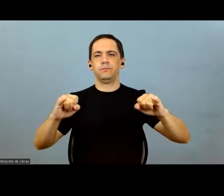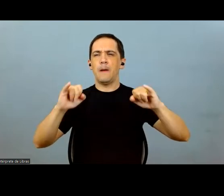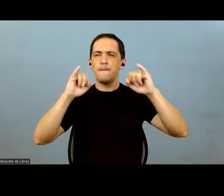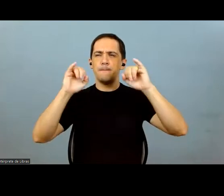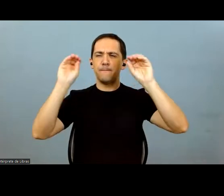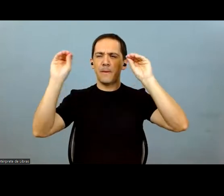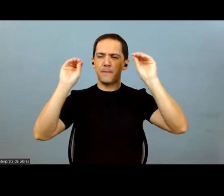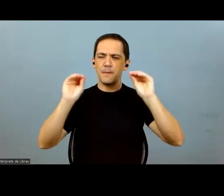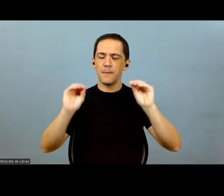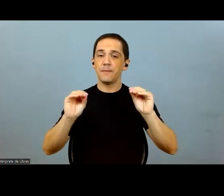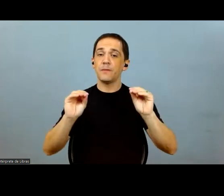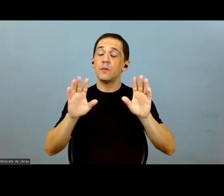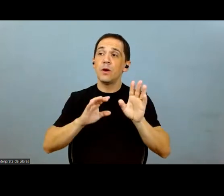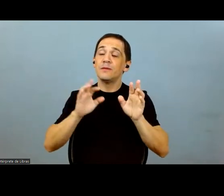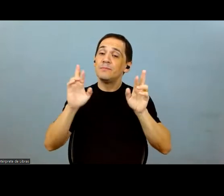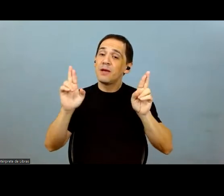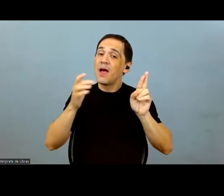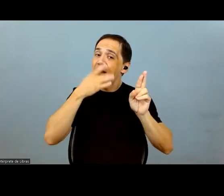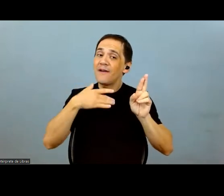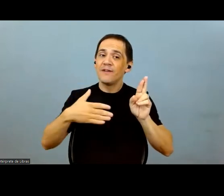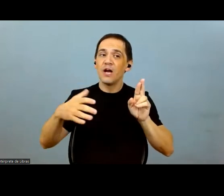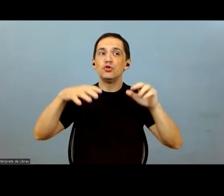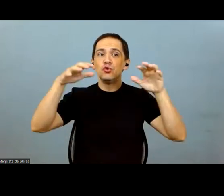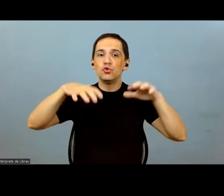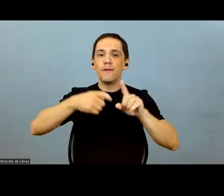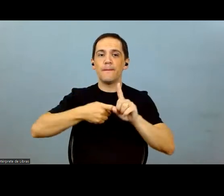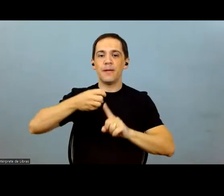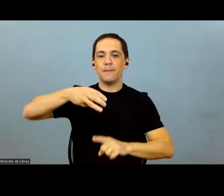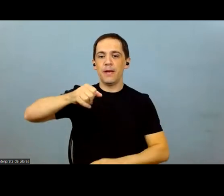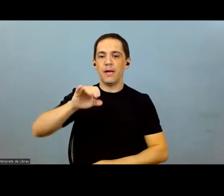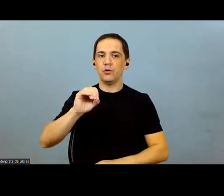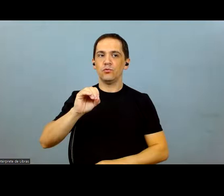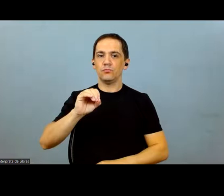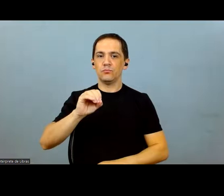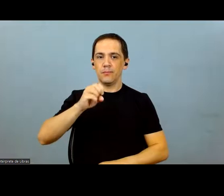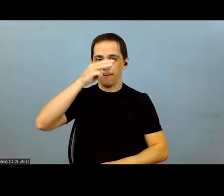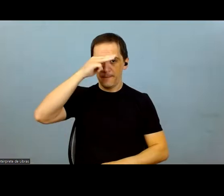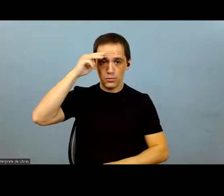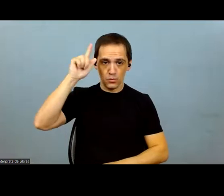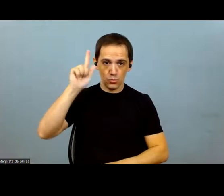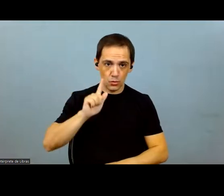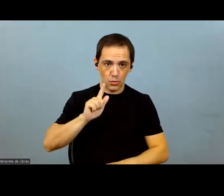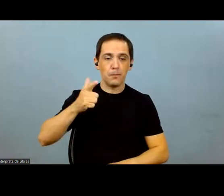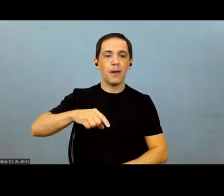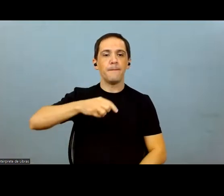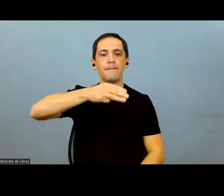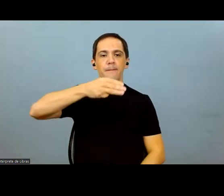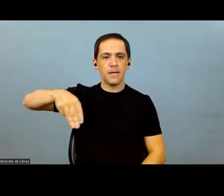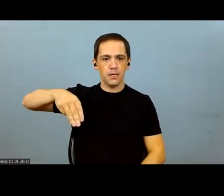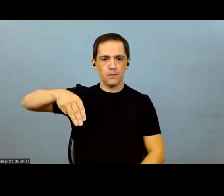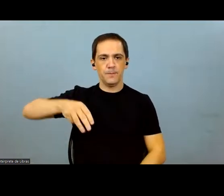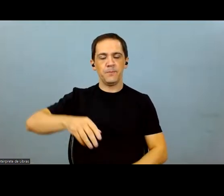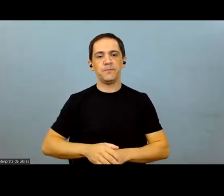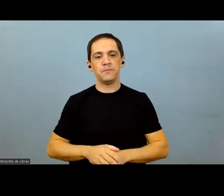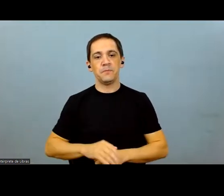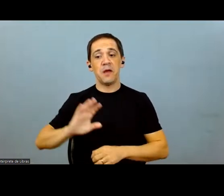disclosed, we are considering that there will be rainfall in May. And we have a forecast of